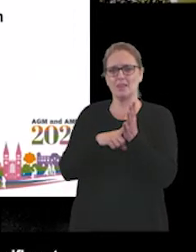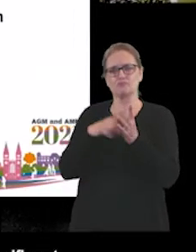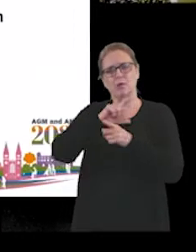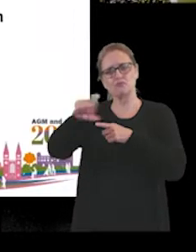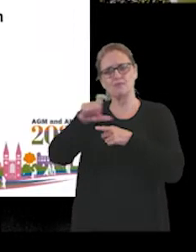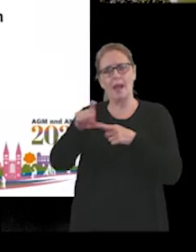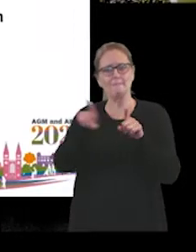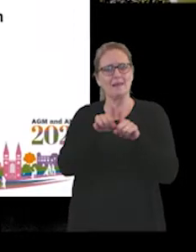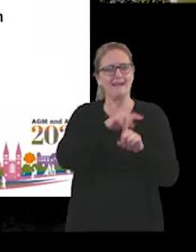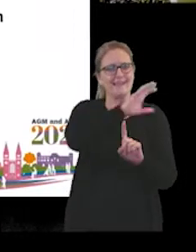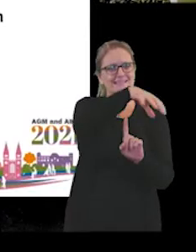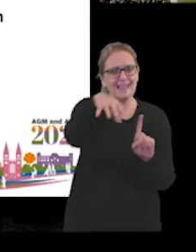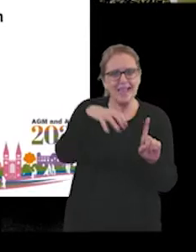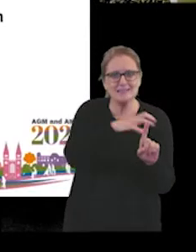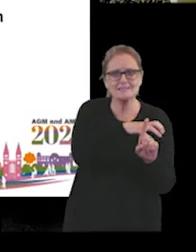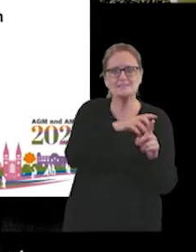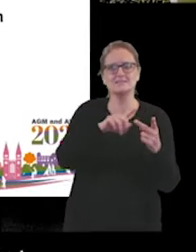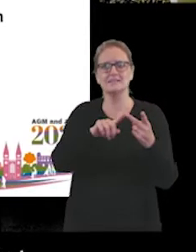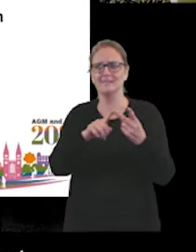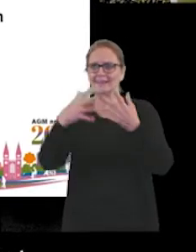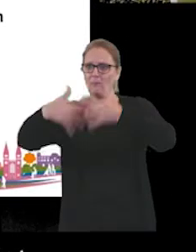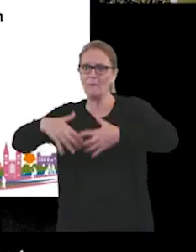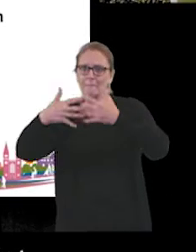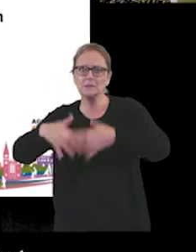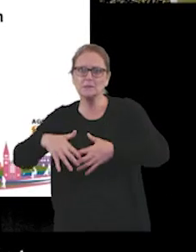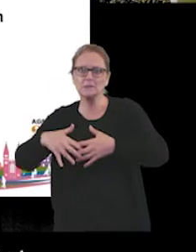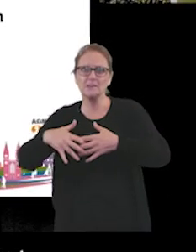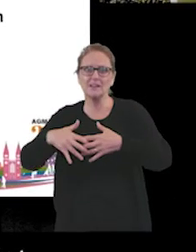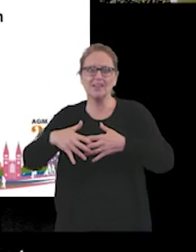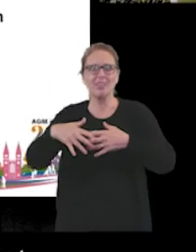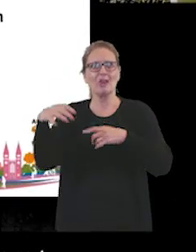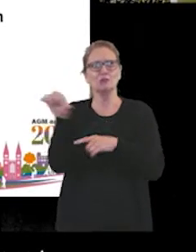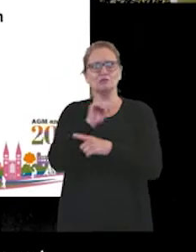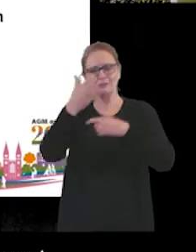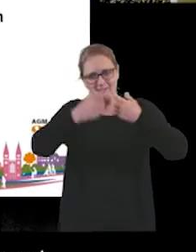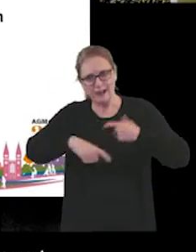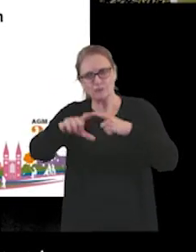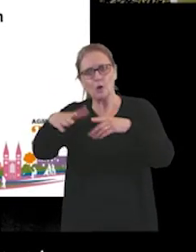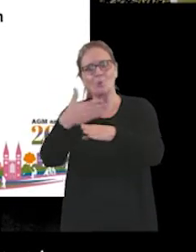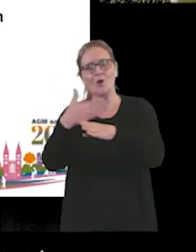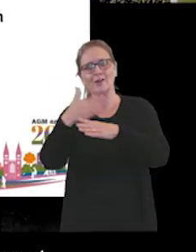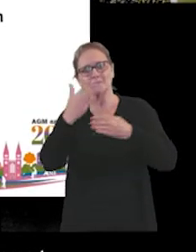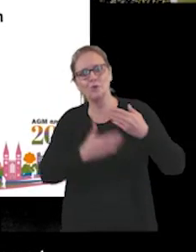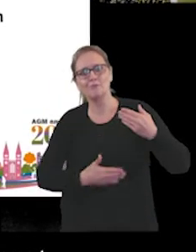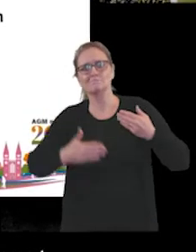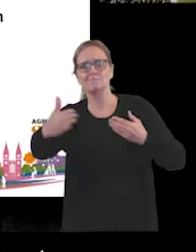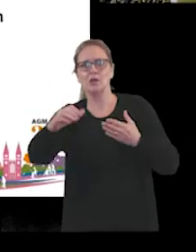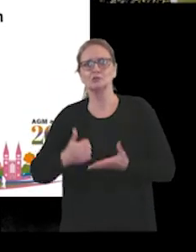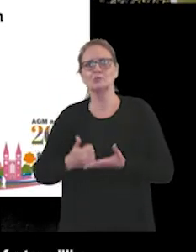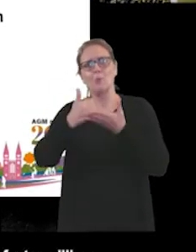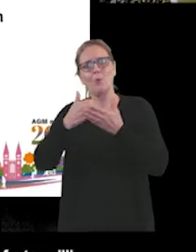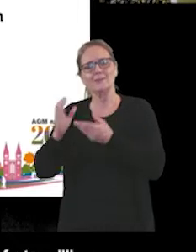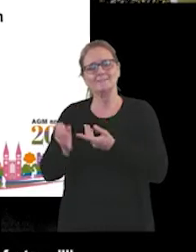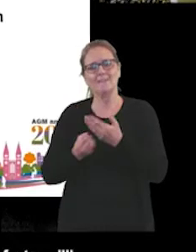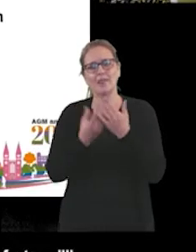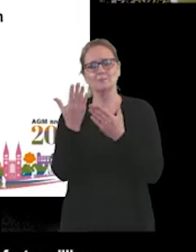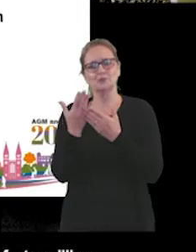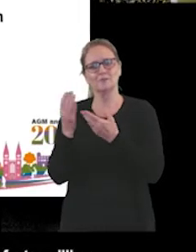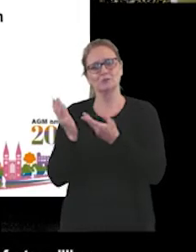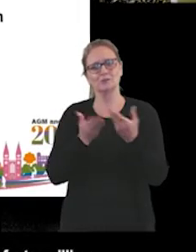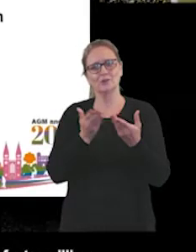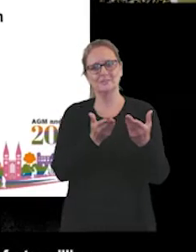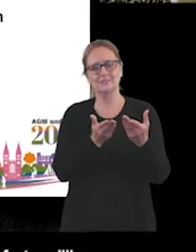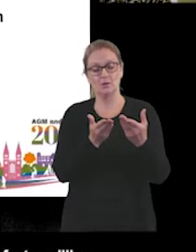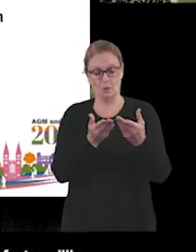estates and like equipment that are designed to last for a number of years and support the development of our services. And we managed to spend